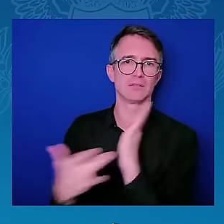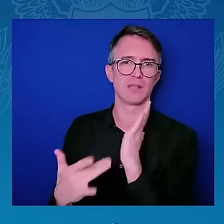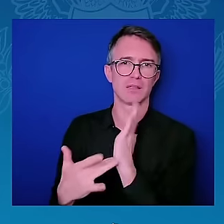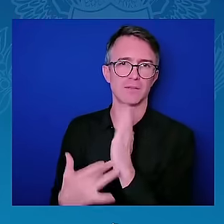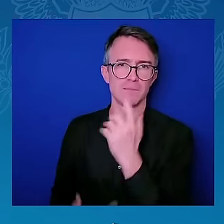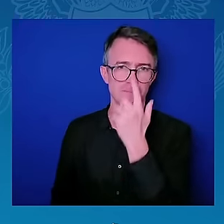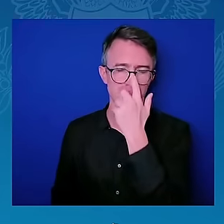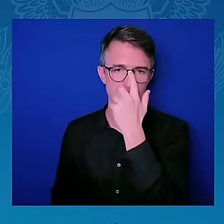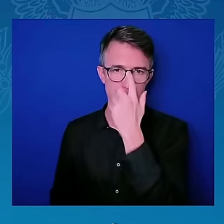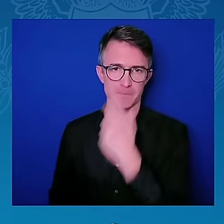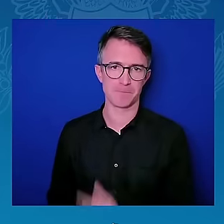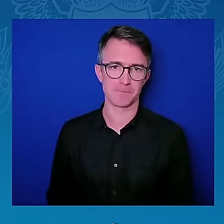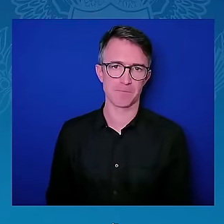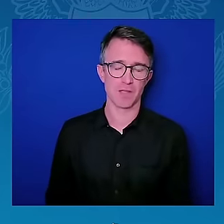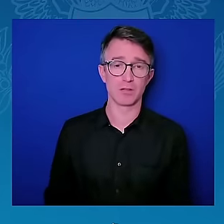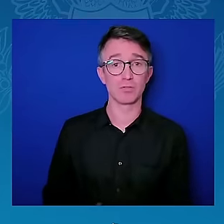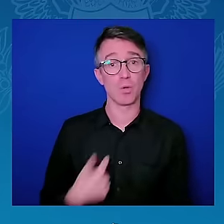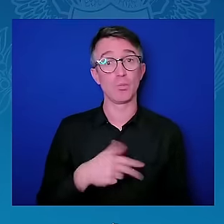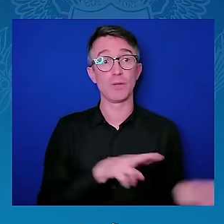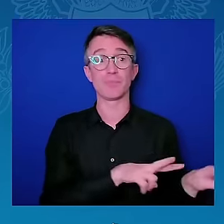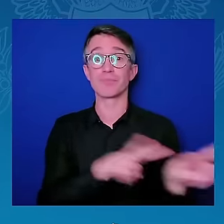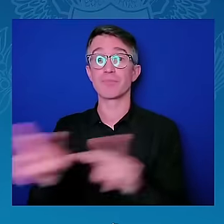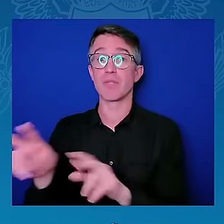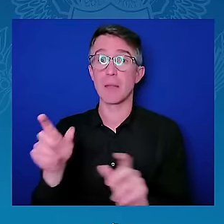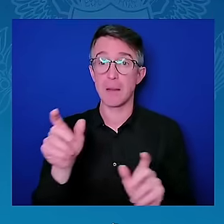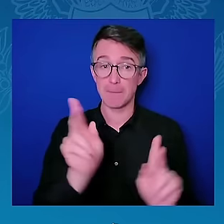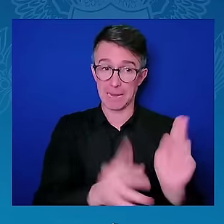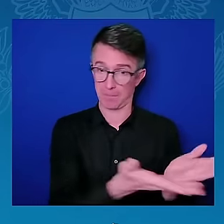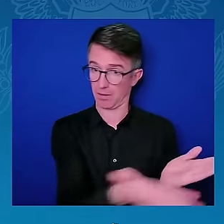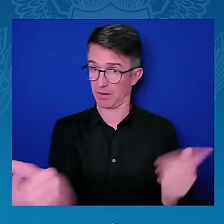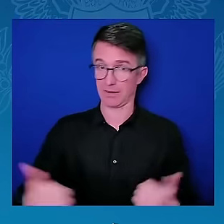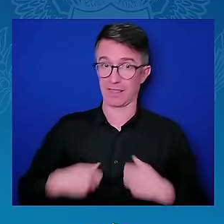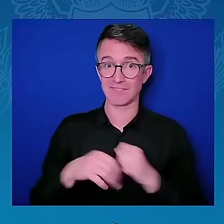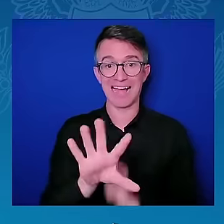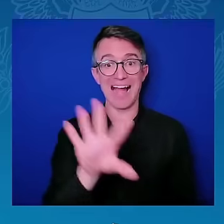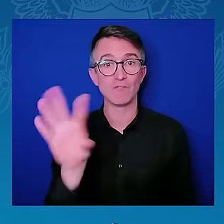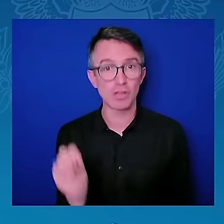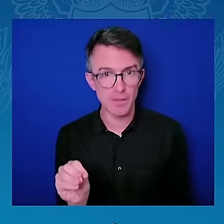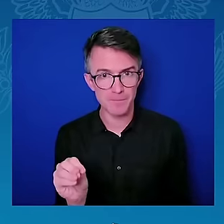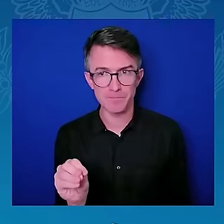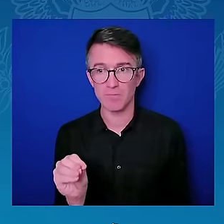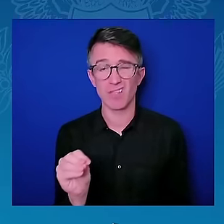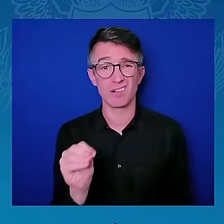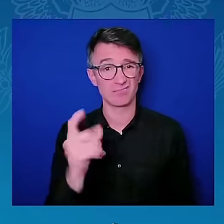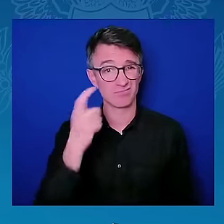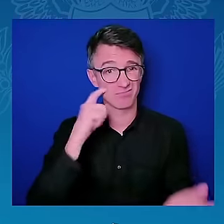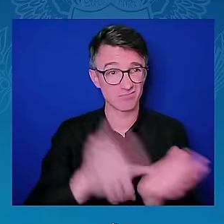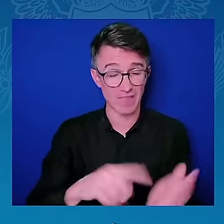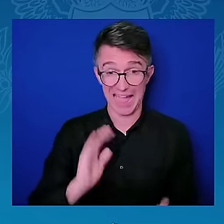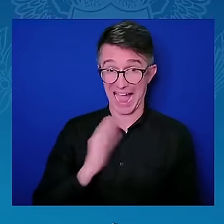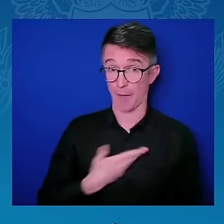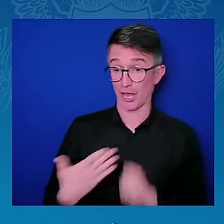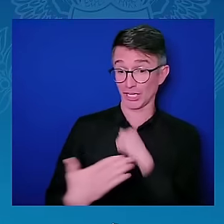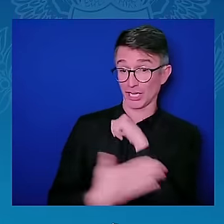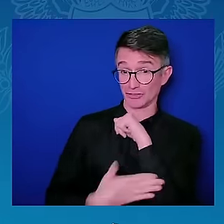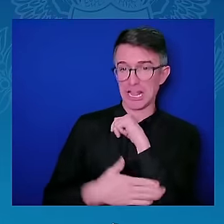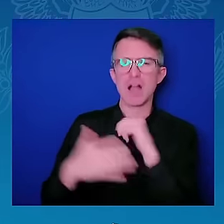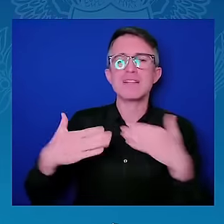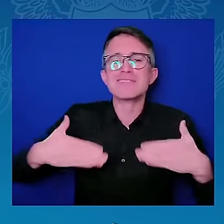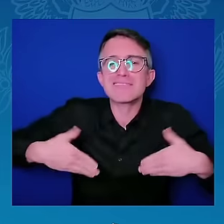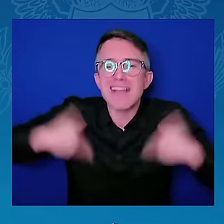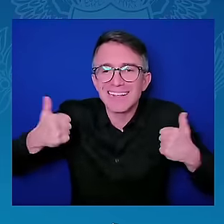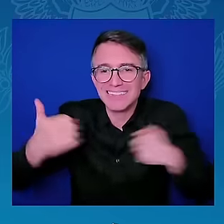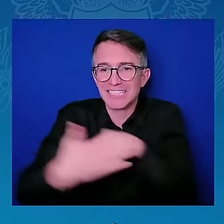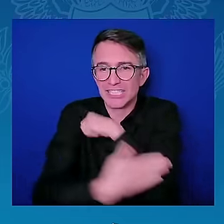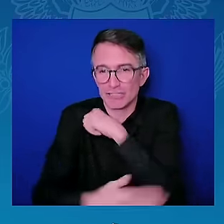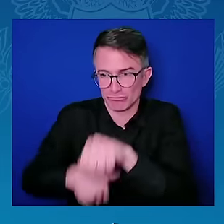in the direction in which we think it should. And that is why a country like Kenya, we are investing